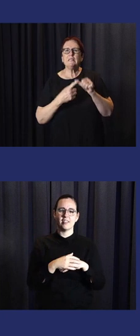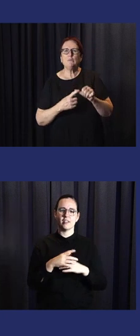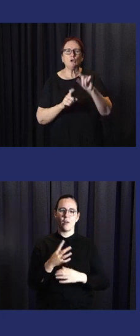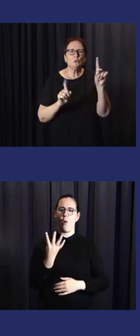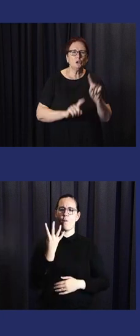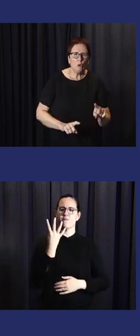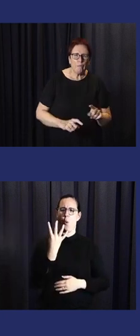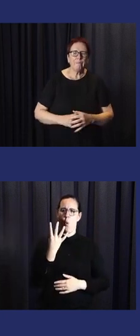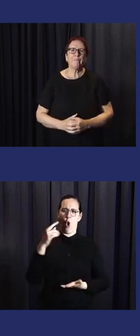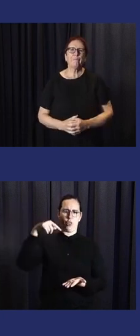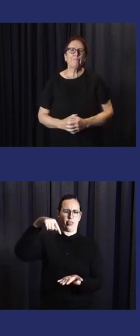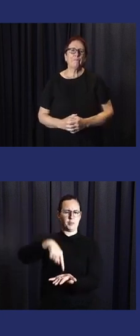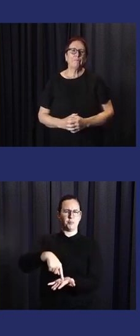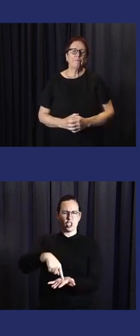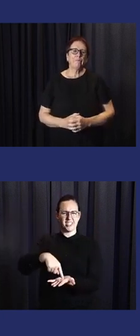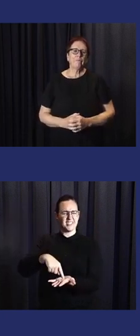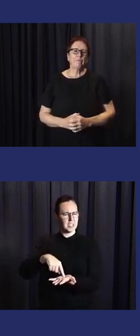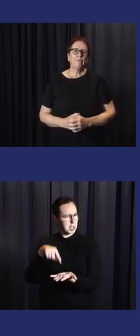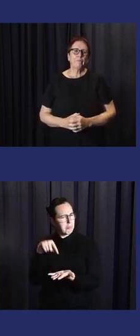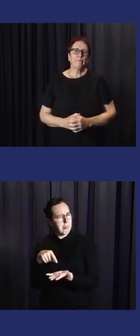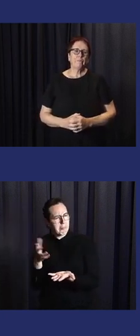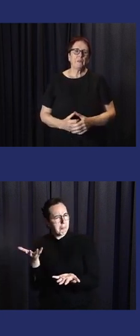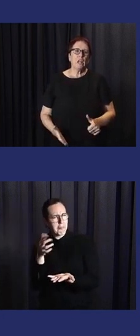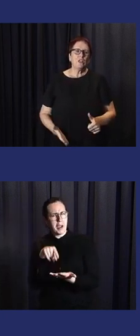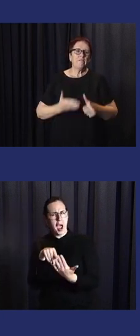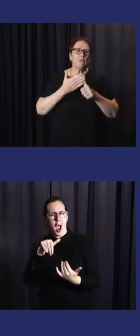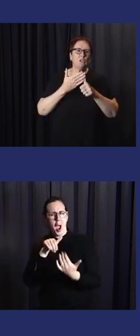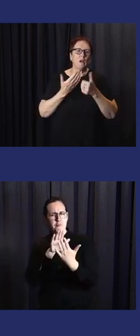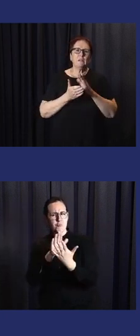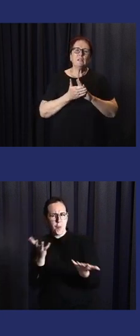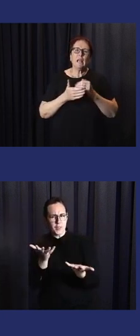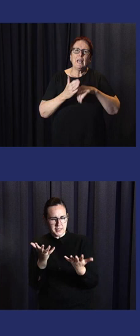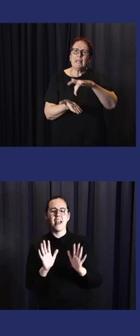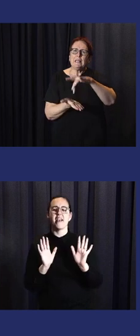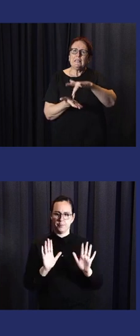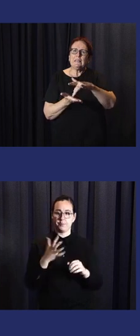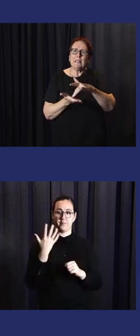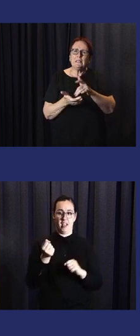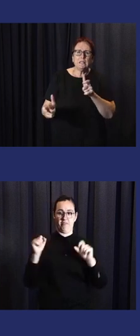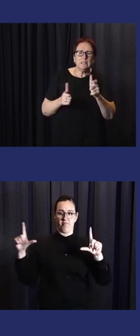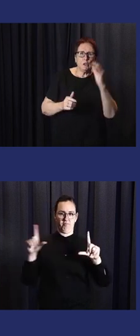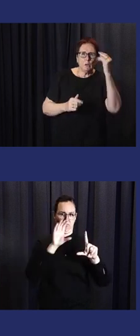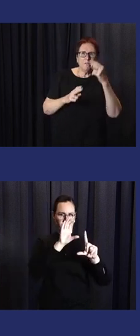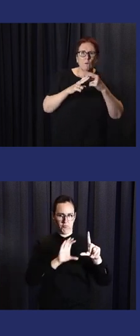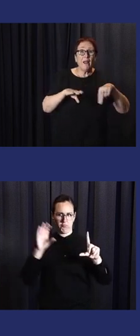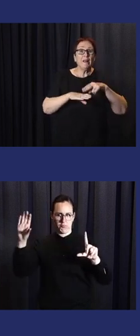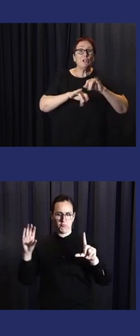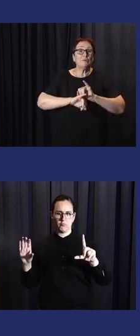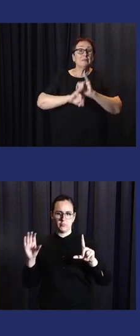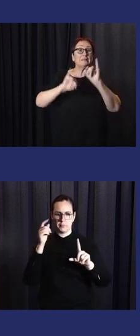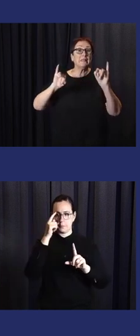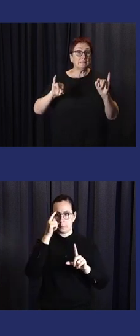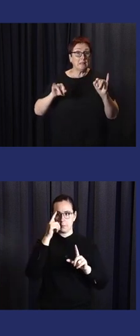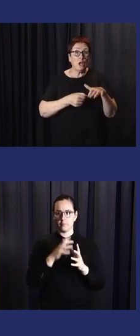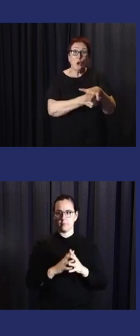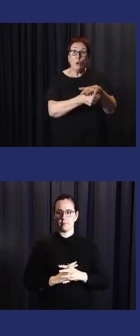policy to respond to the storm. The first one is the commanding in spot.